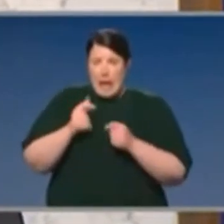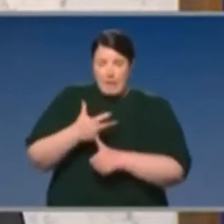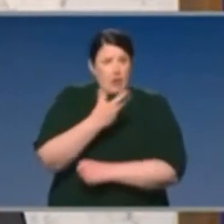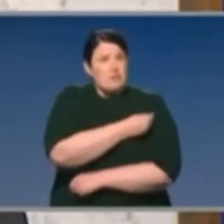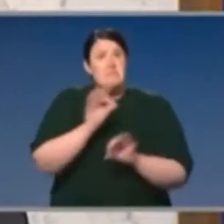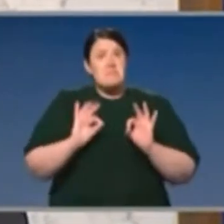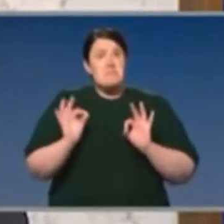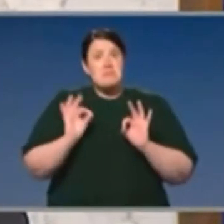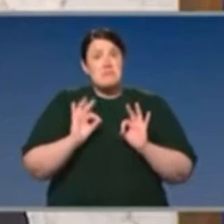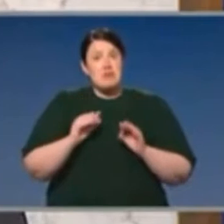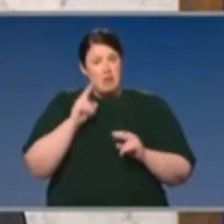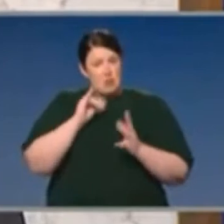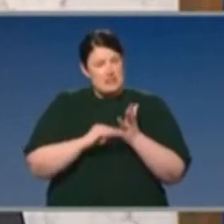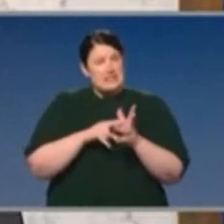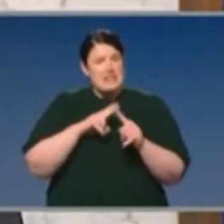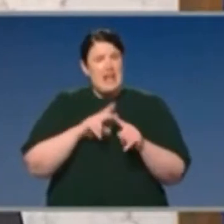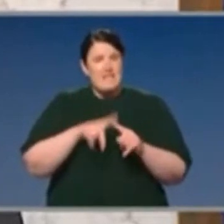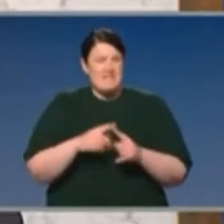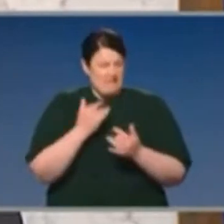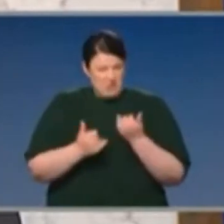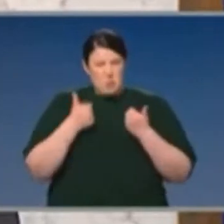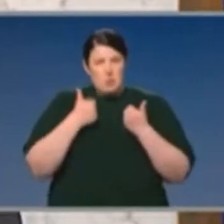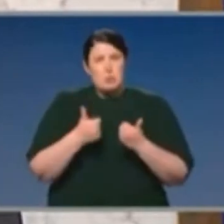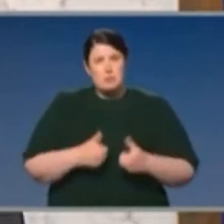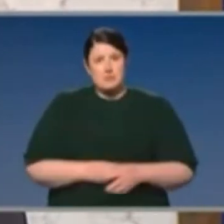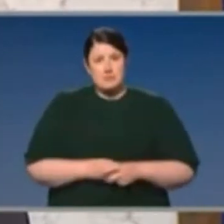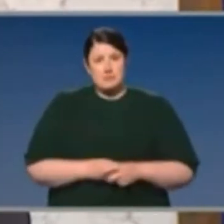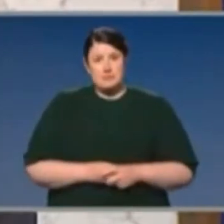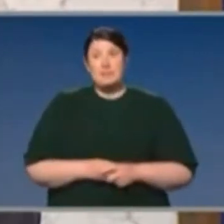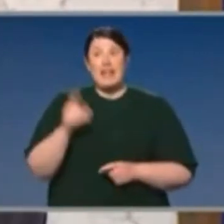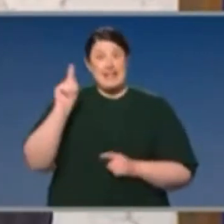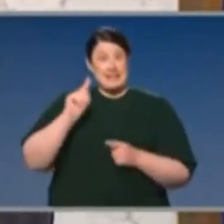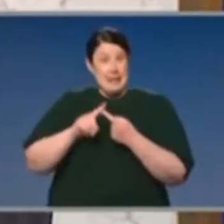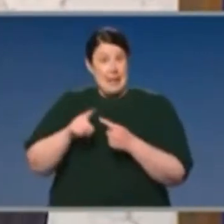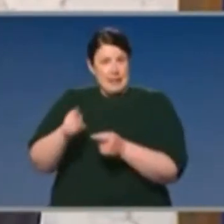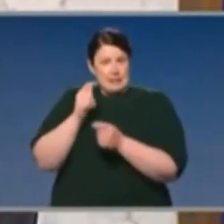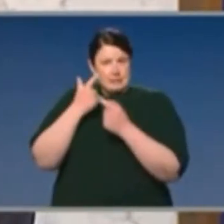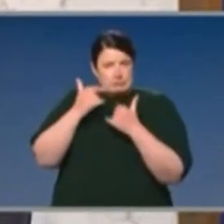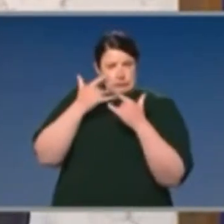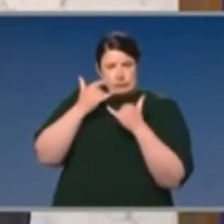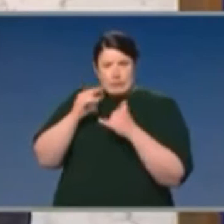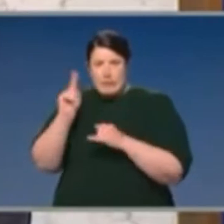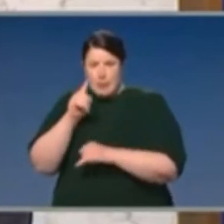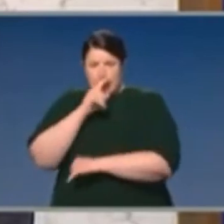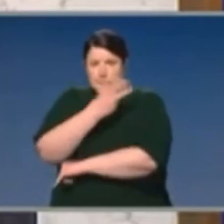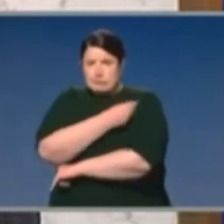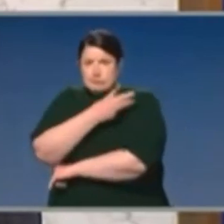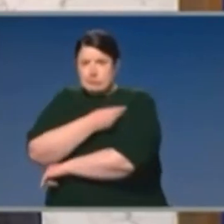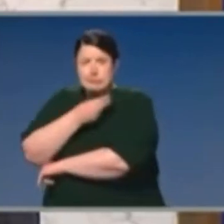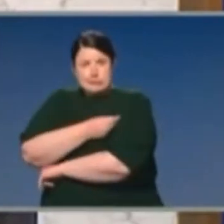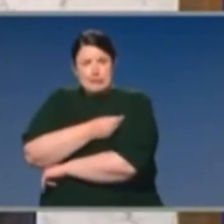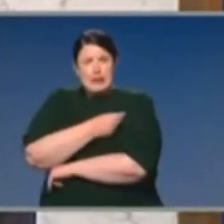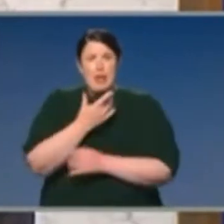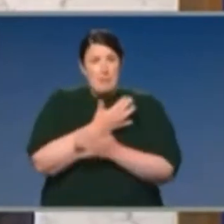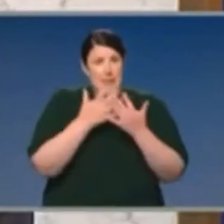underway with their phase three program, which we'll ultimately see in the phase three clinical trial, up to 50,000 people enrolled